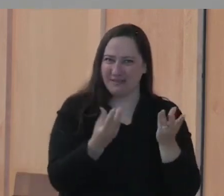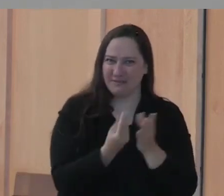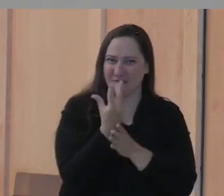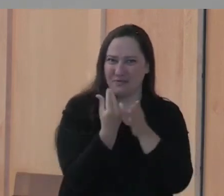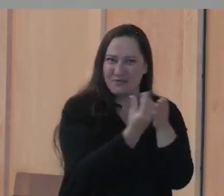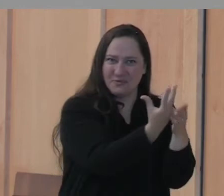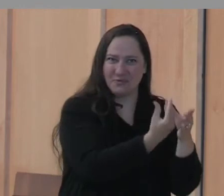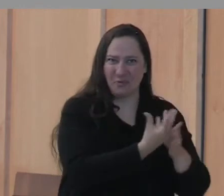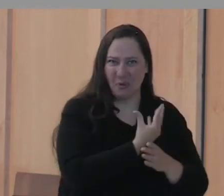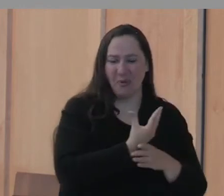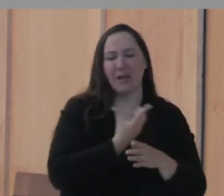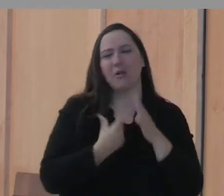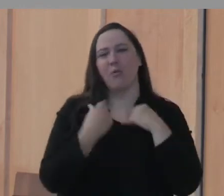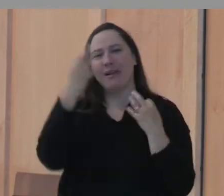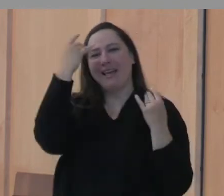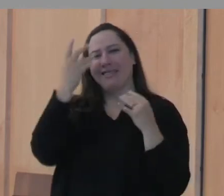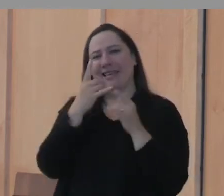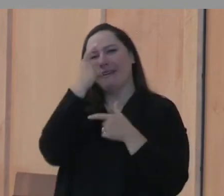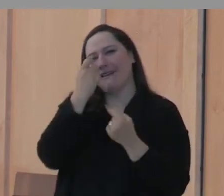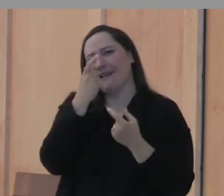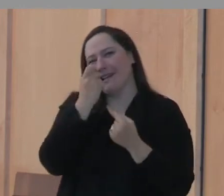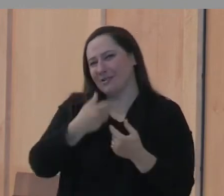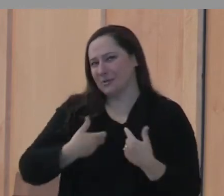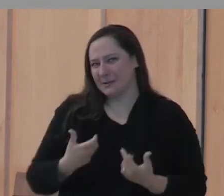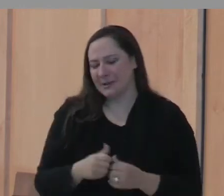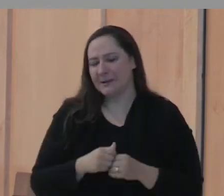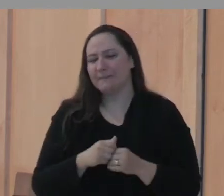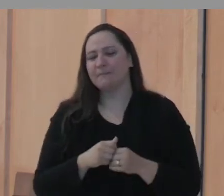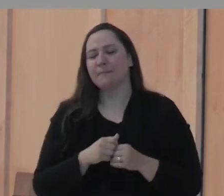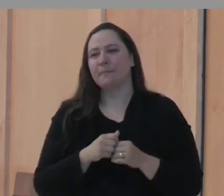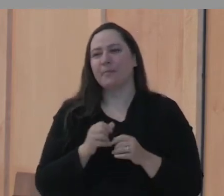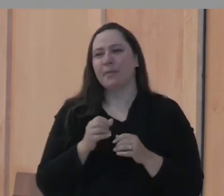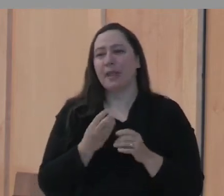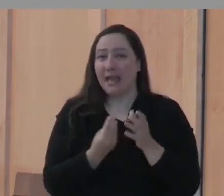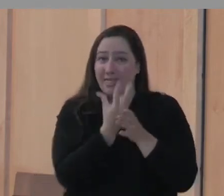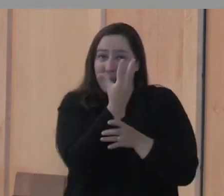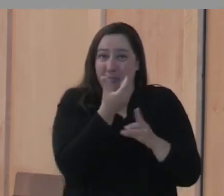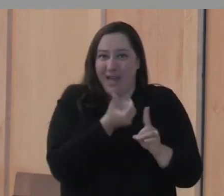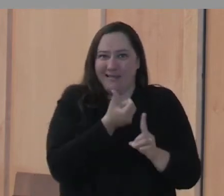And so what I think is interesting on this one is the plant never dies.